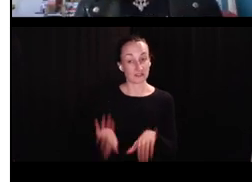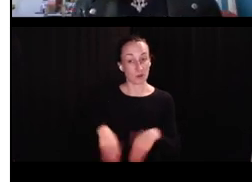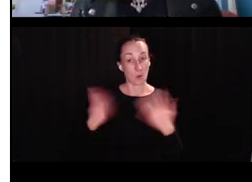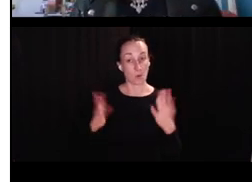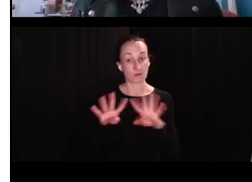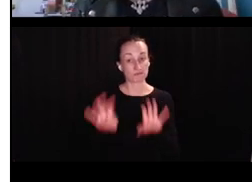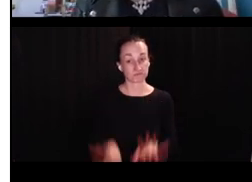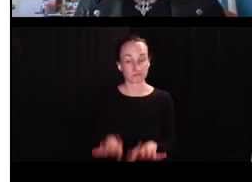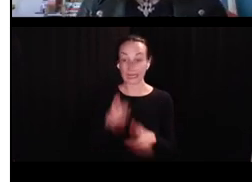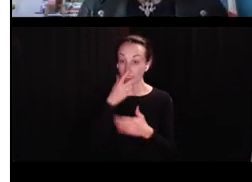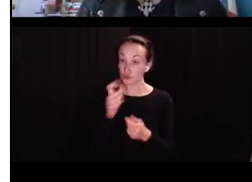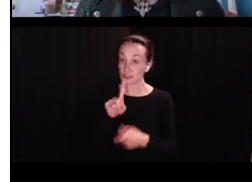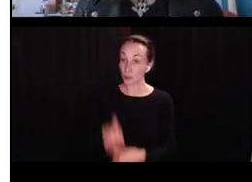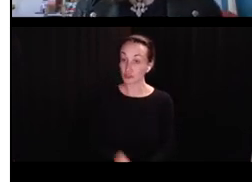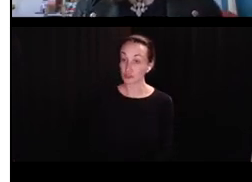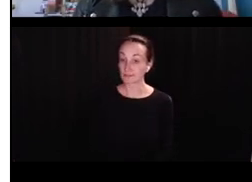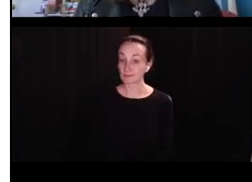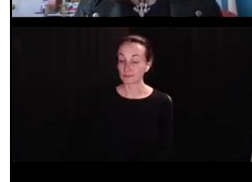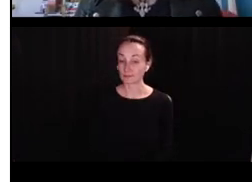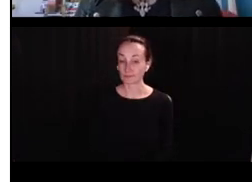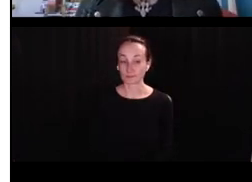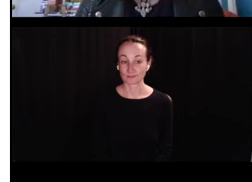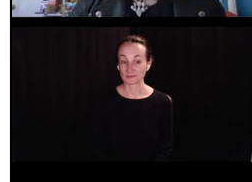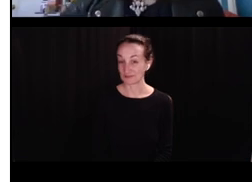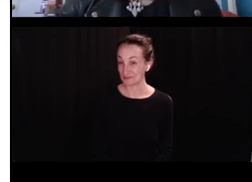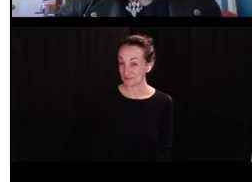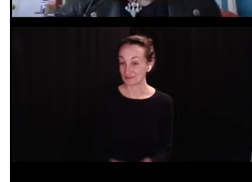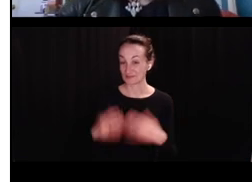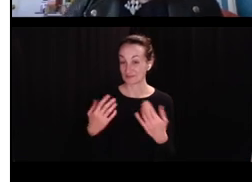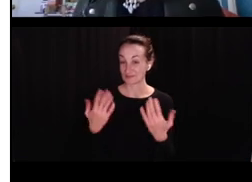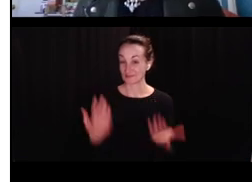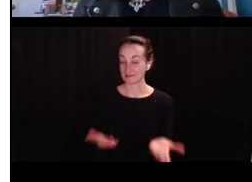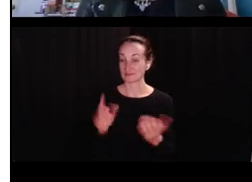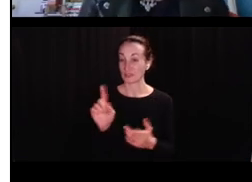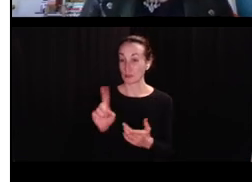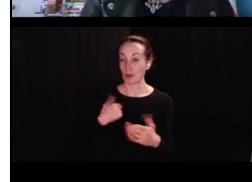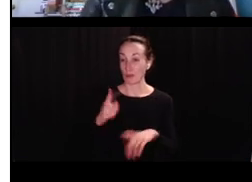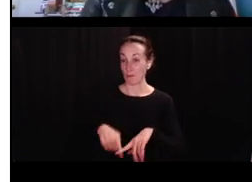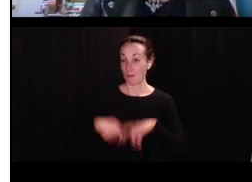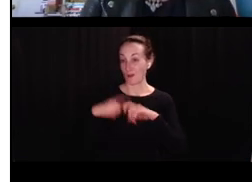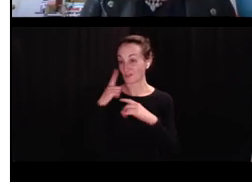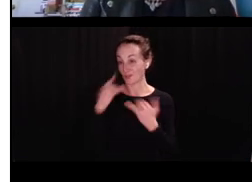paradigms. Um, but that's definitely an open question and interesting question. Um,